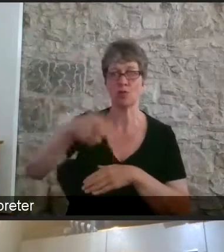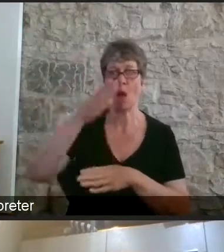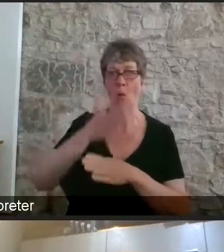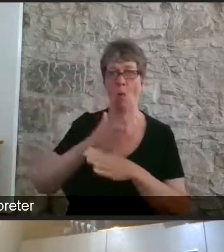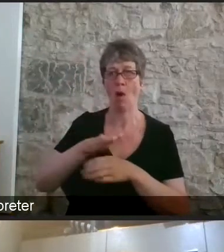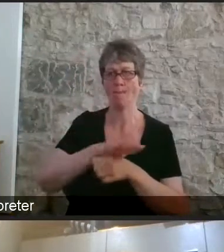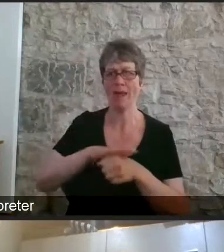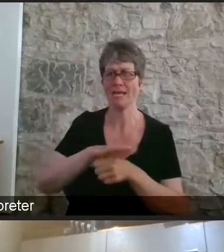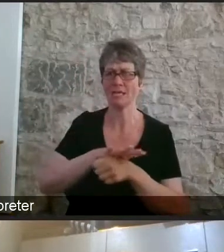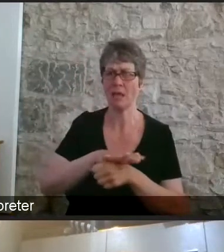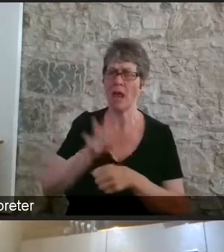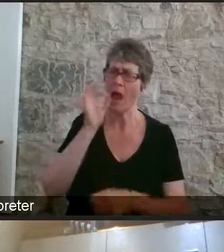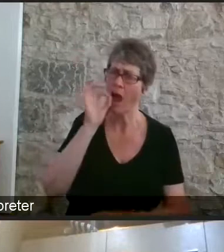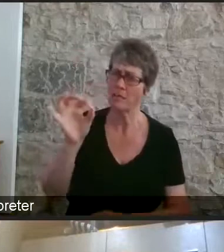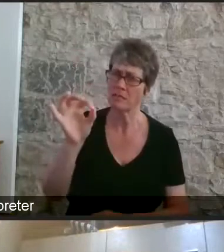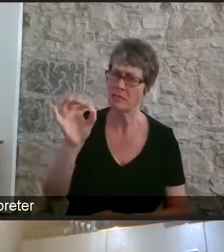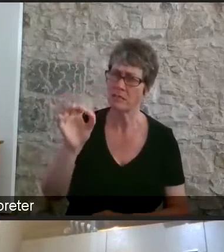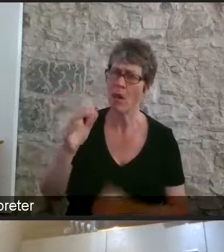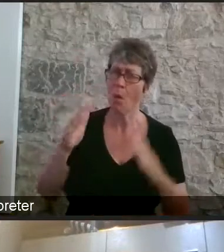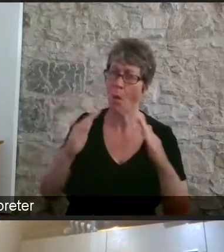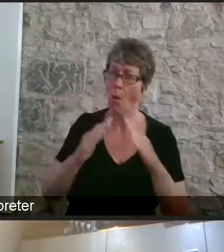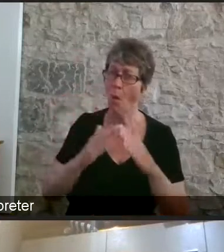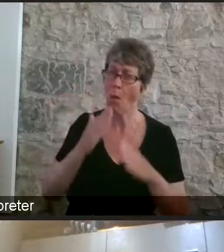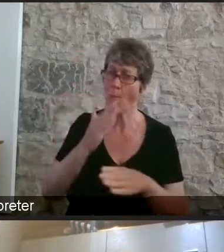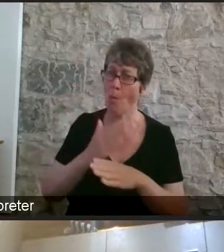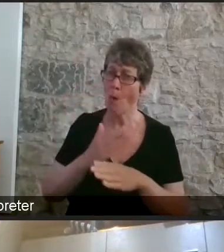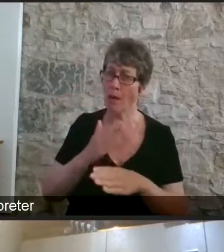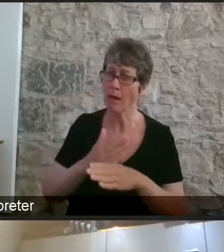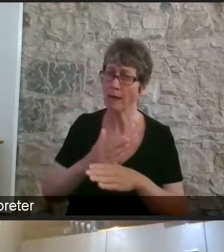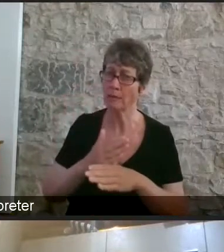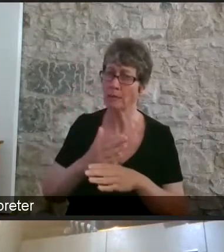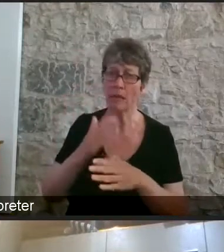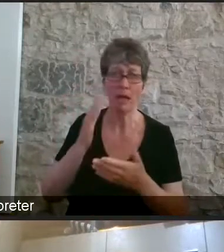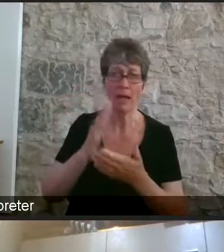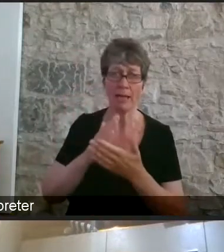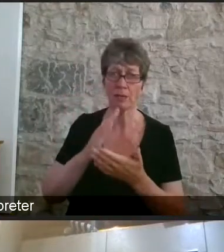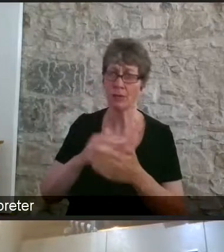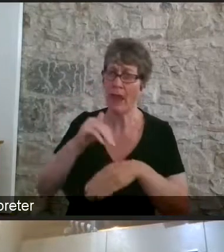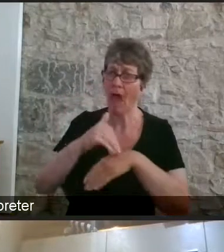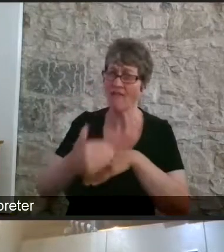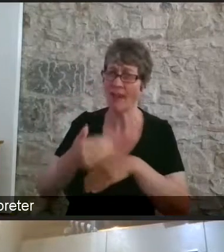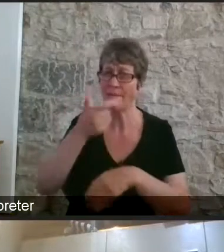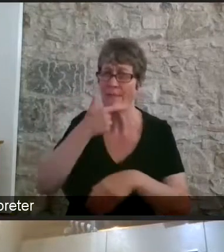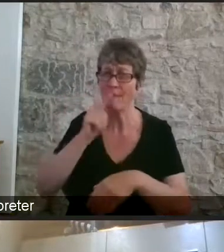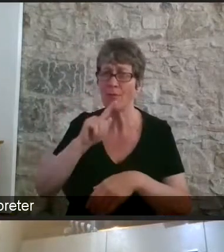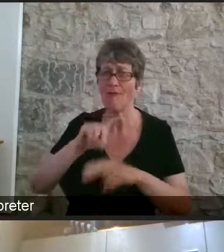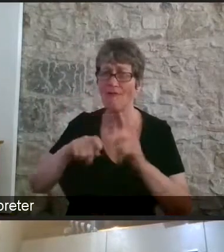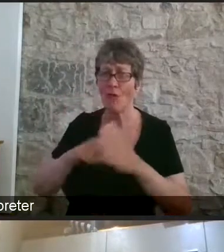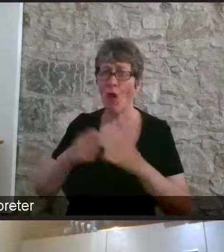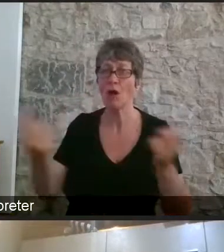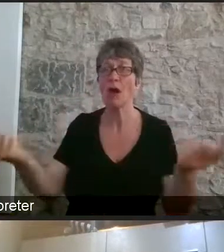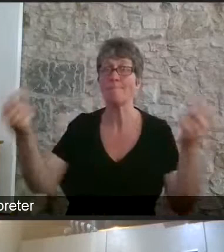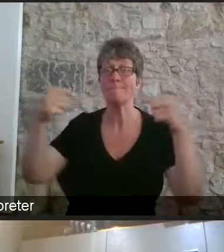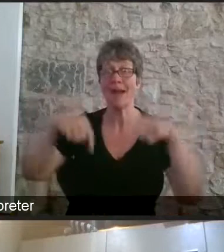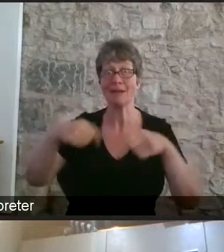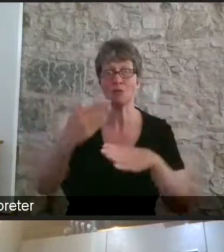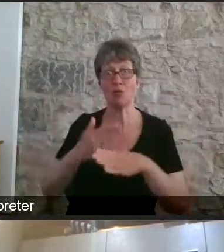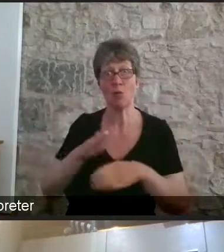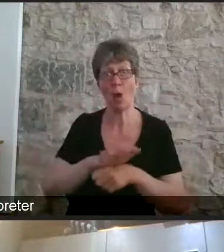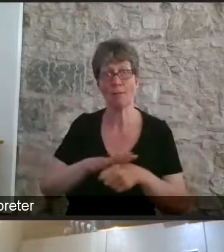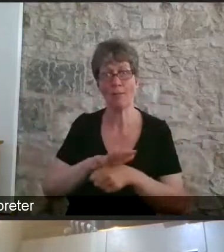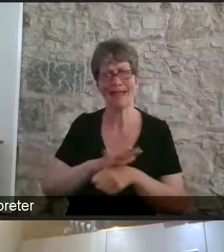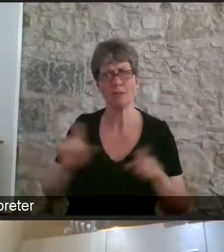homeworking has any difference in bringing people back to the workplace at all? that something that you have evidence on at this stage?